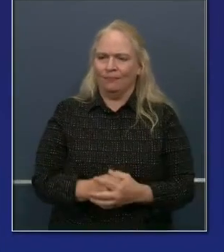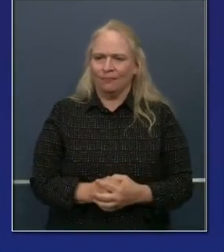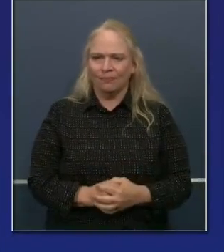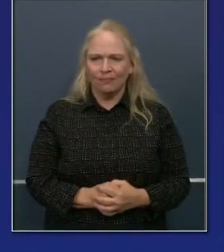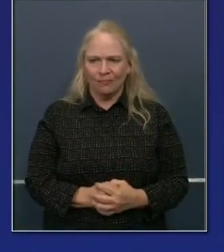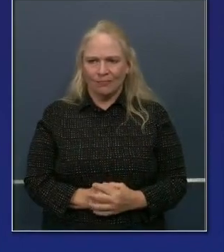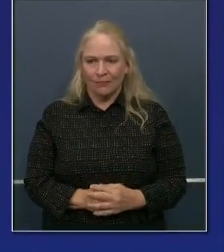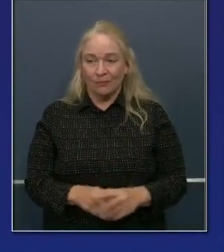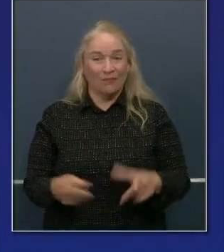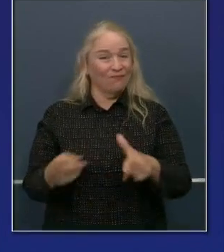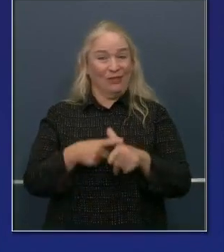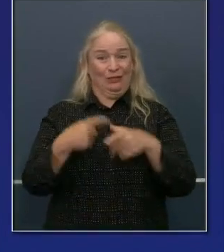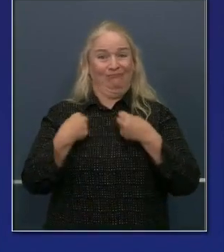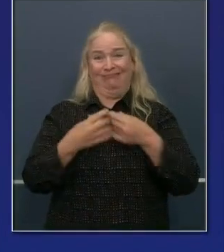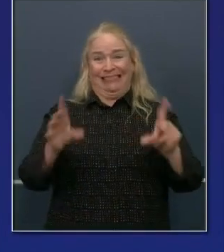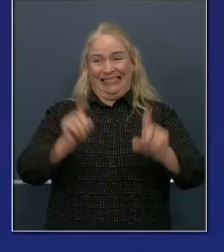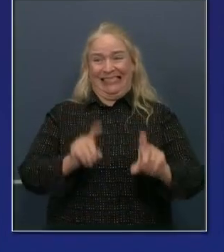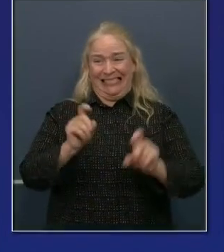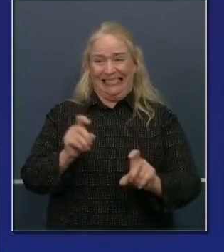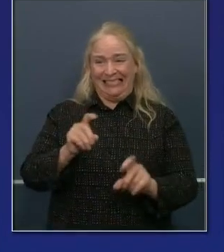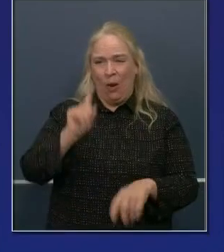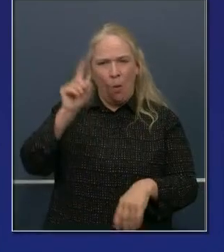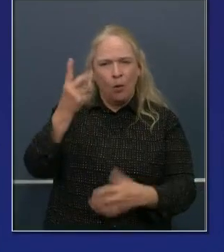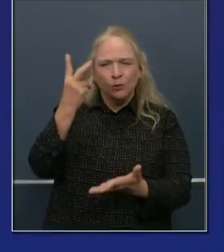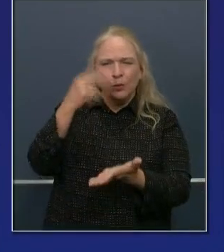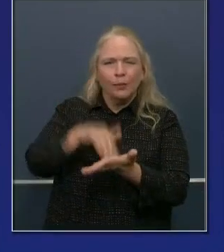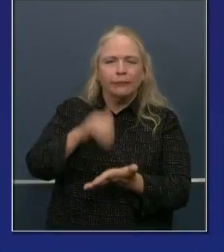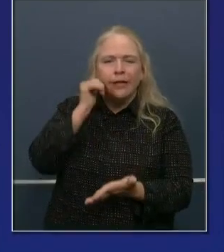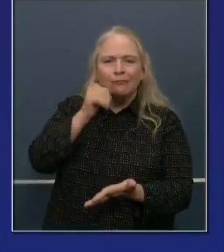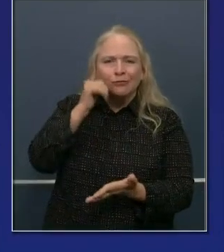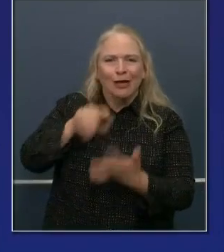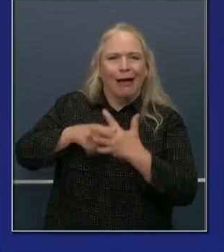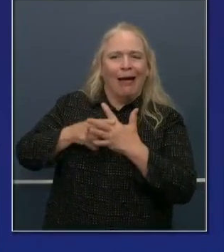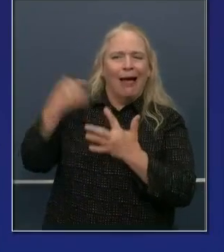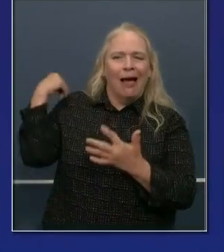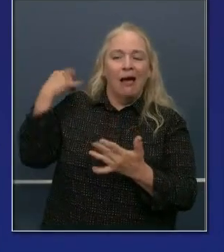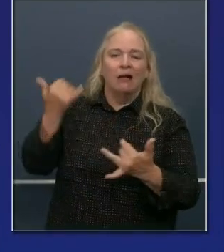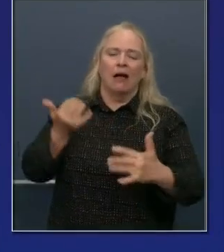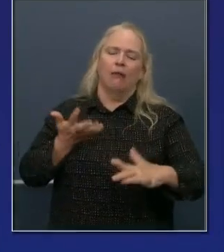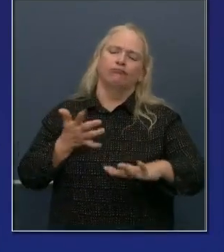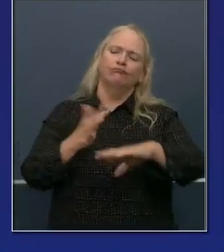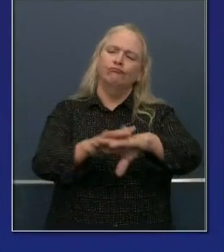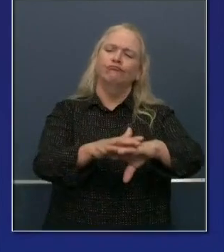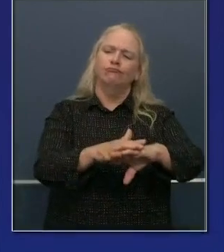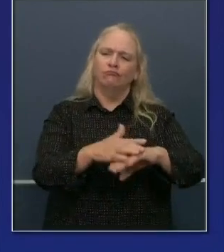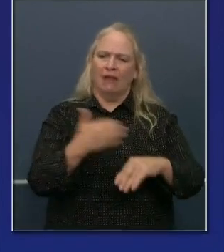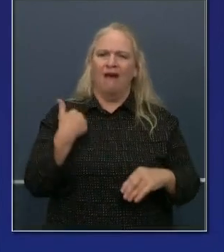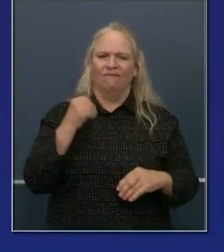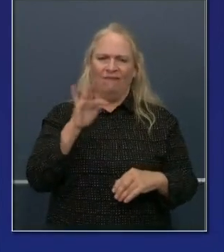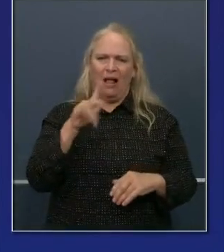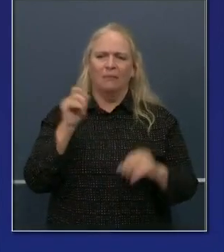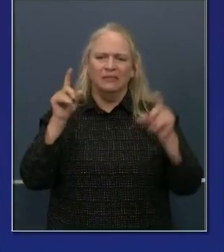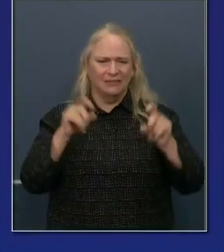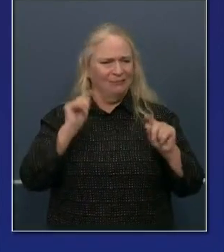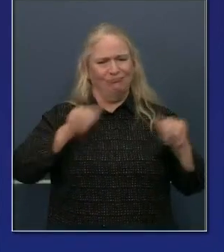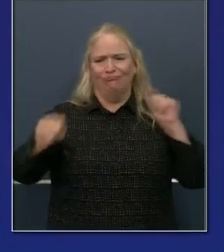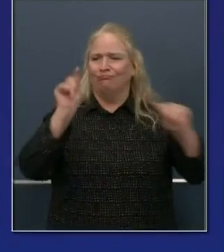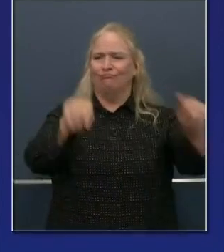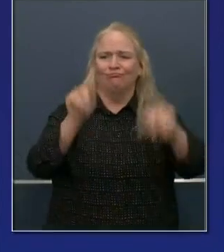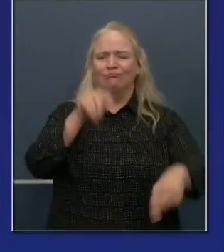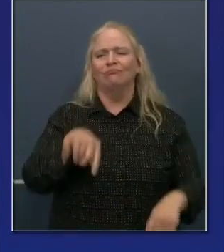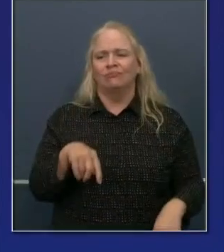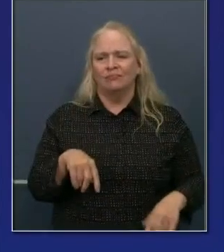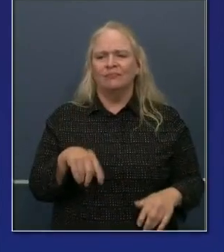providing on a daily basis in April. You're seeing a positivity number increase, but the positivity rate